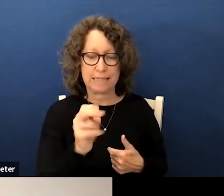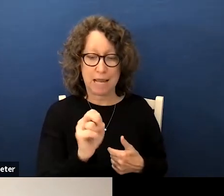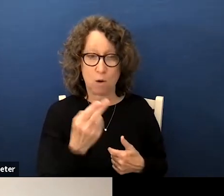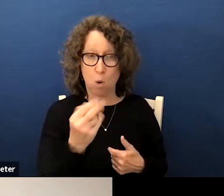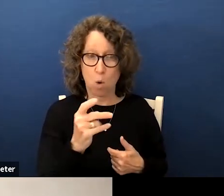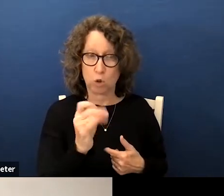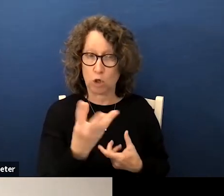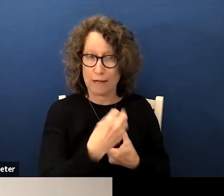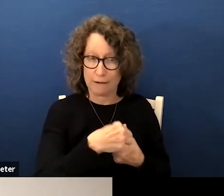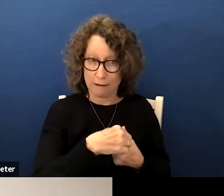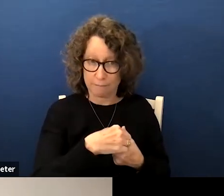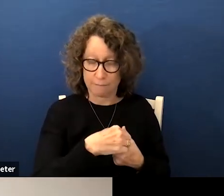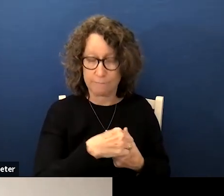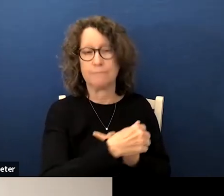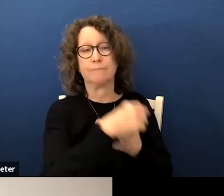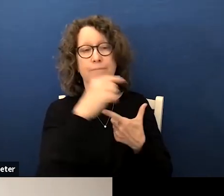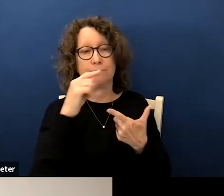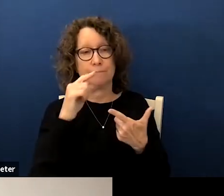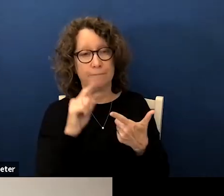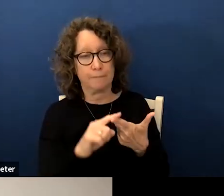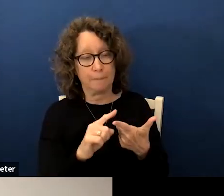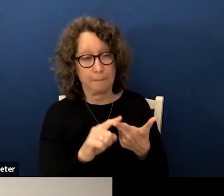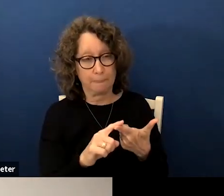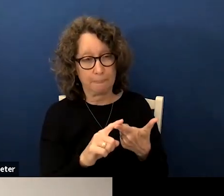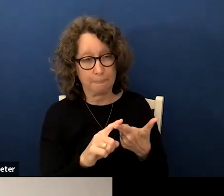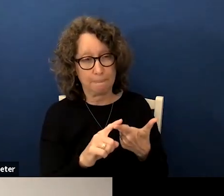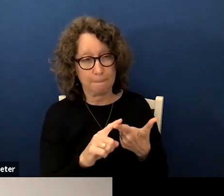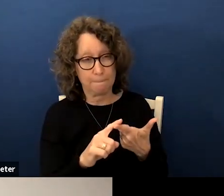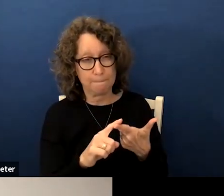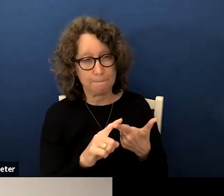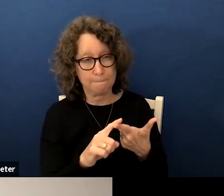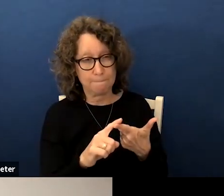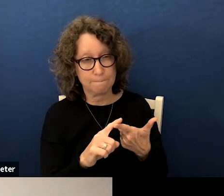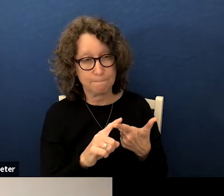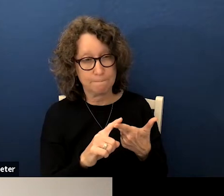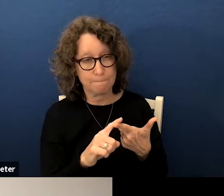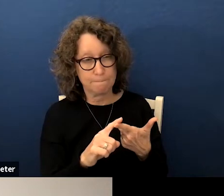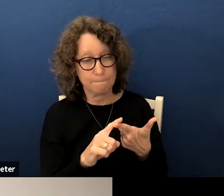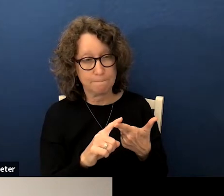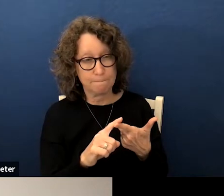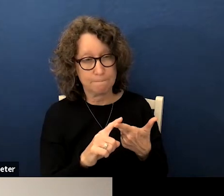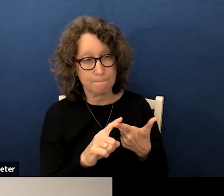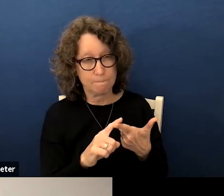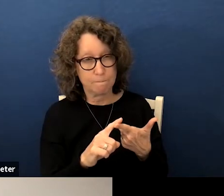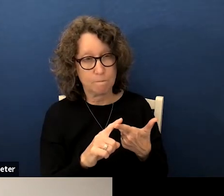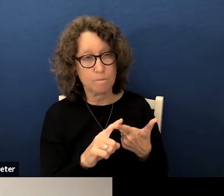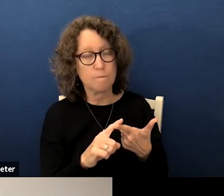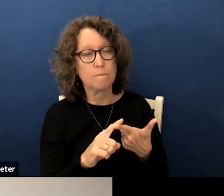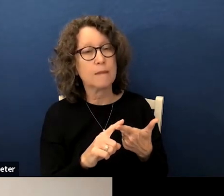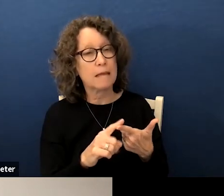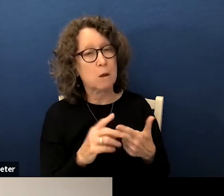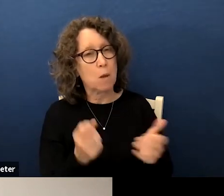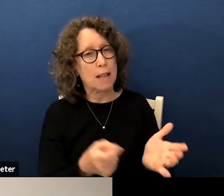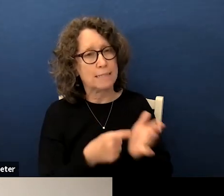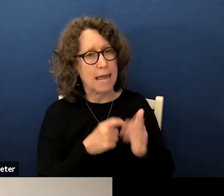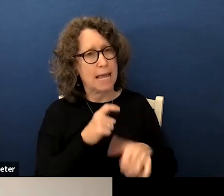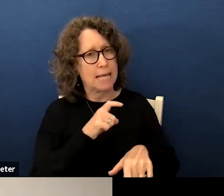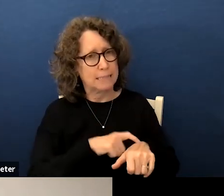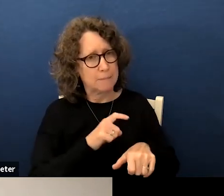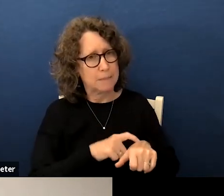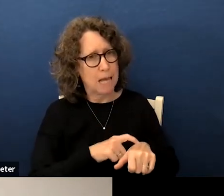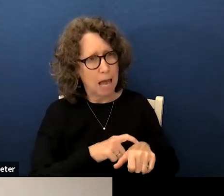and input and that it is over time thoughtful